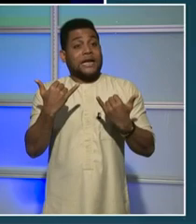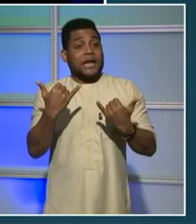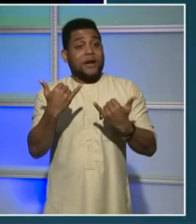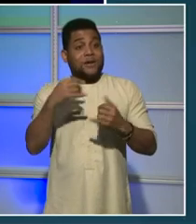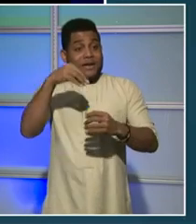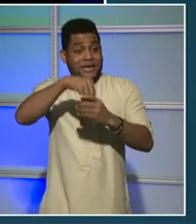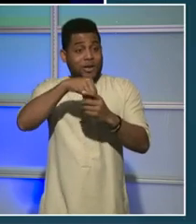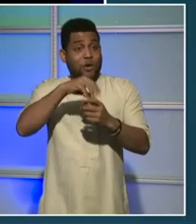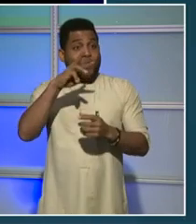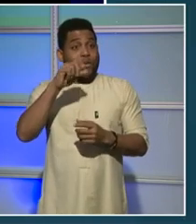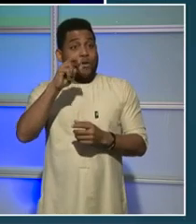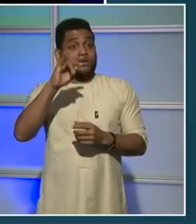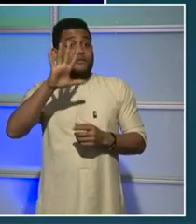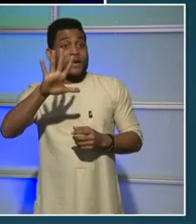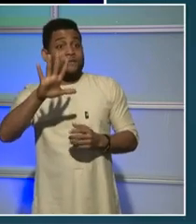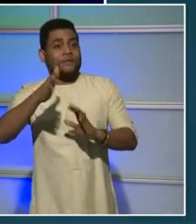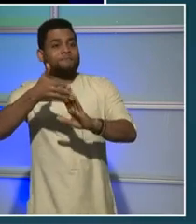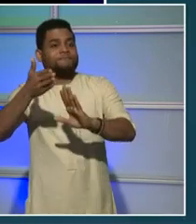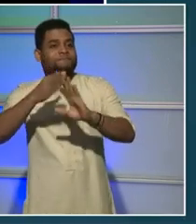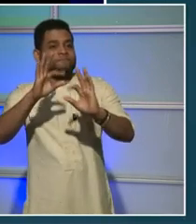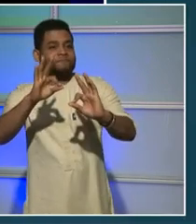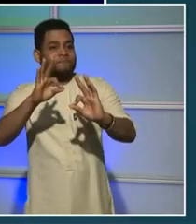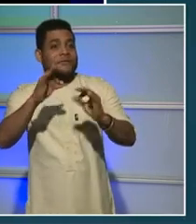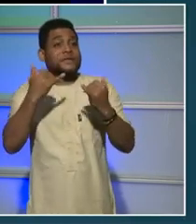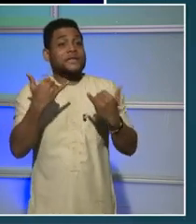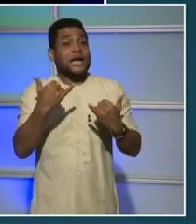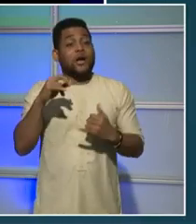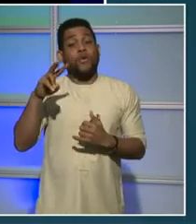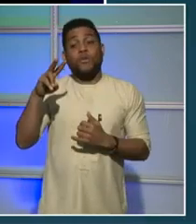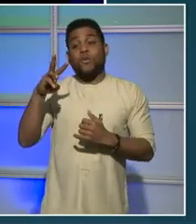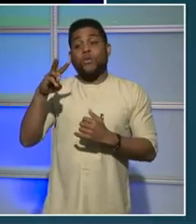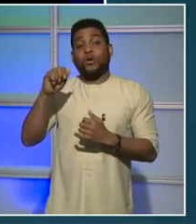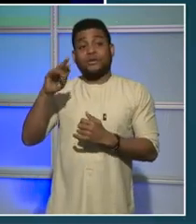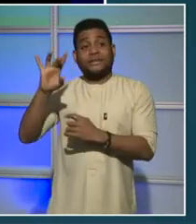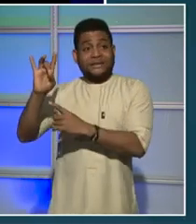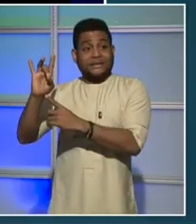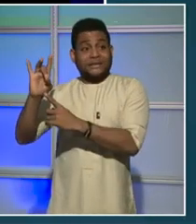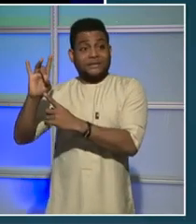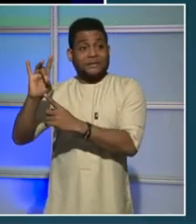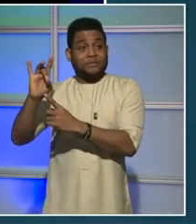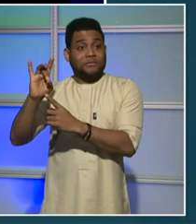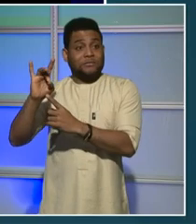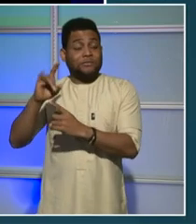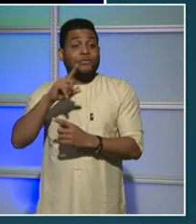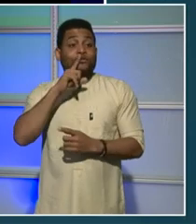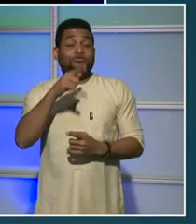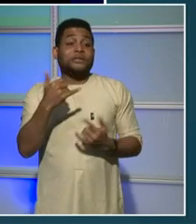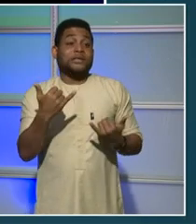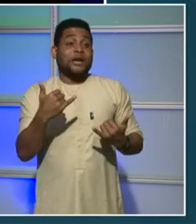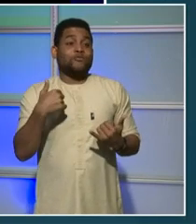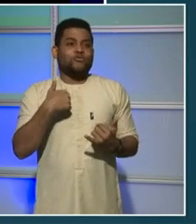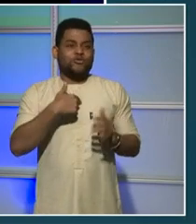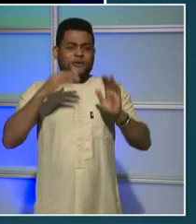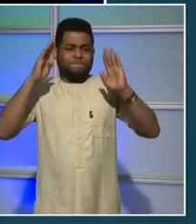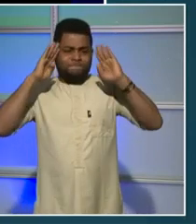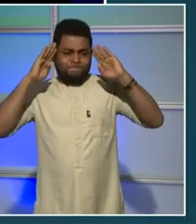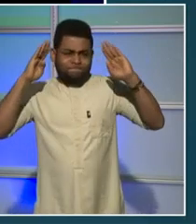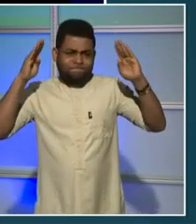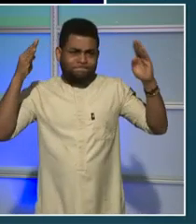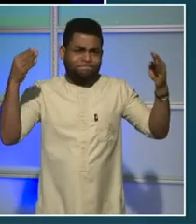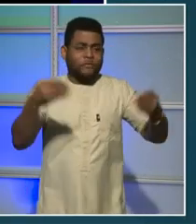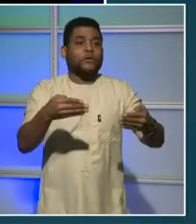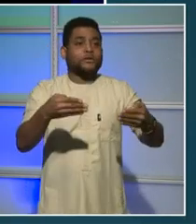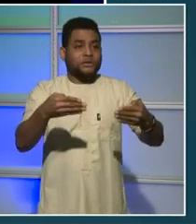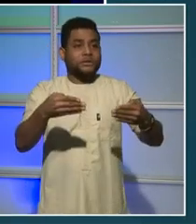operating in Ward 8. We have a very, very big focus in Ward 7 as well, like